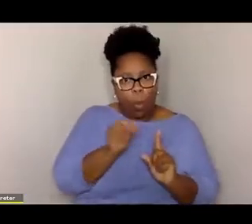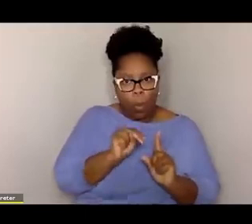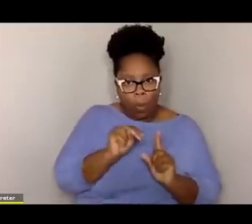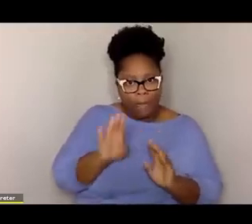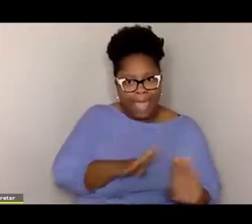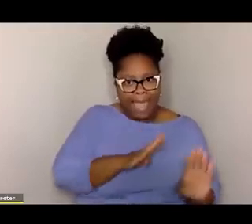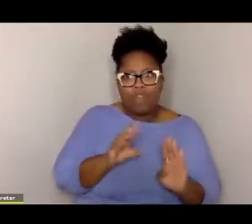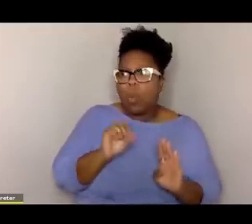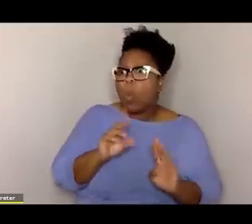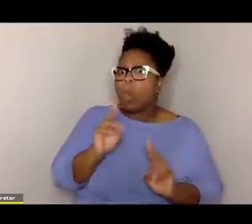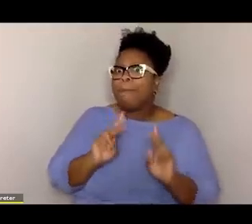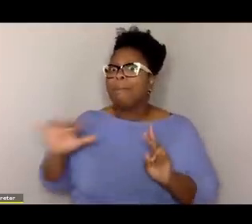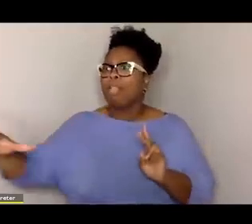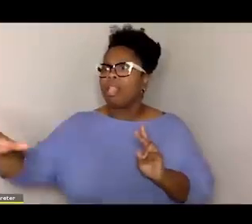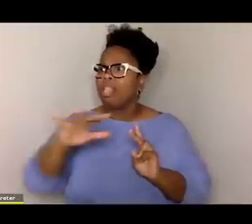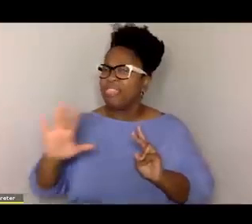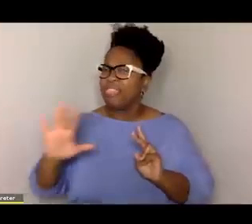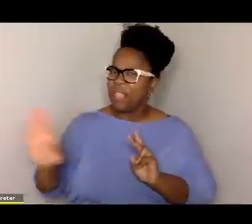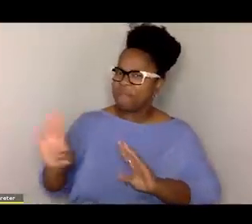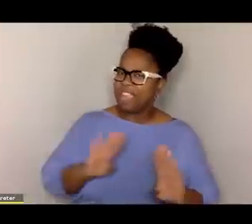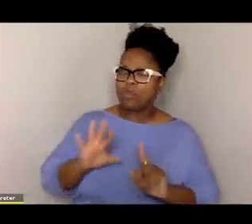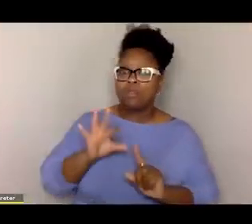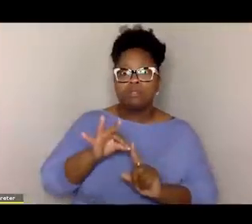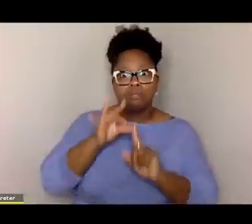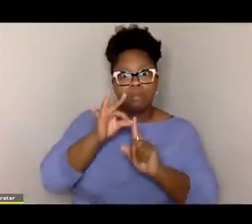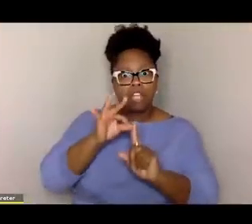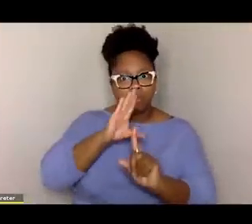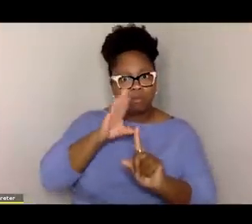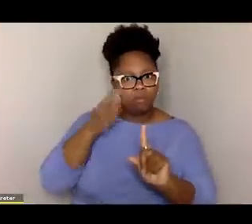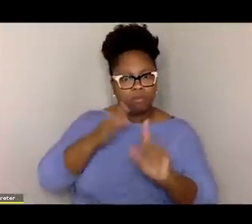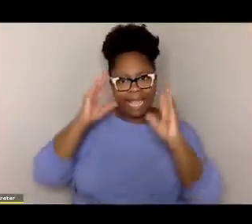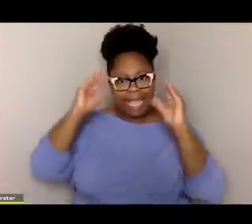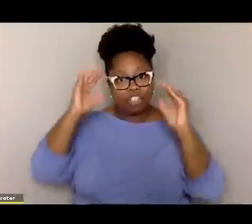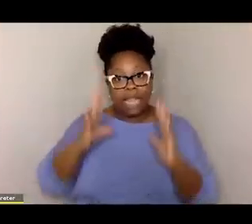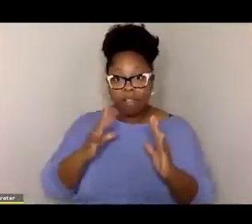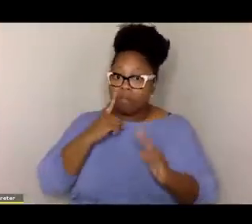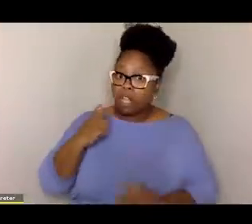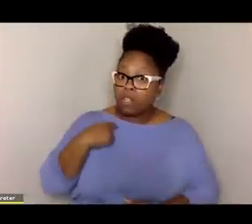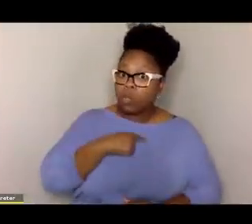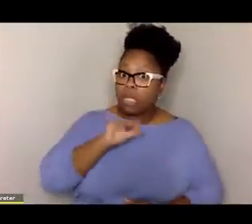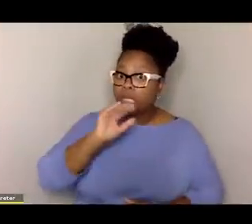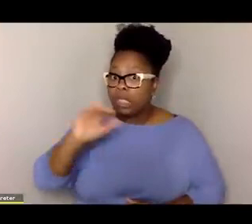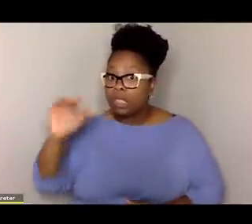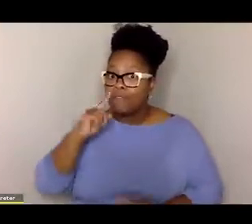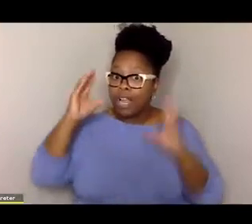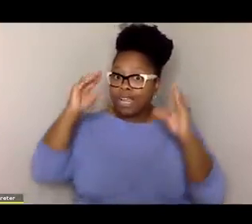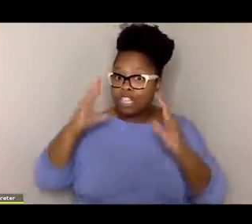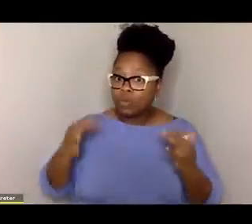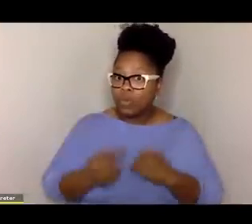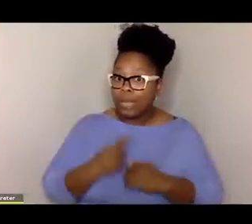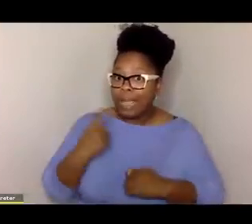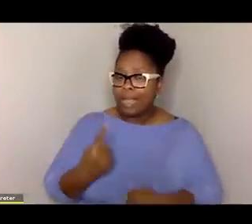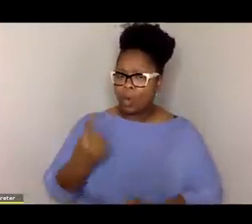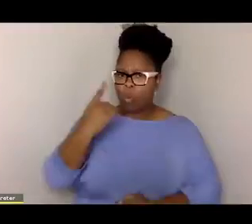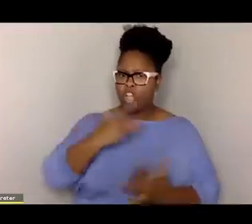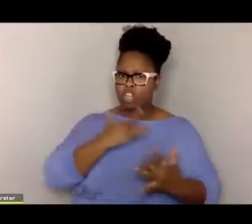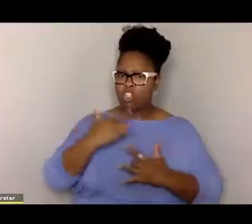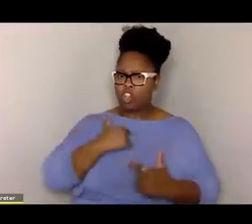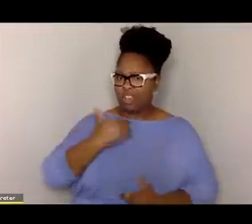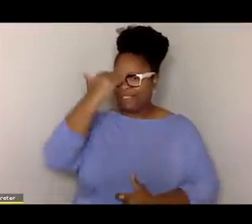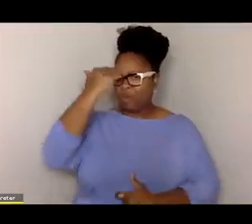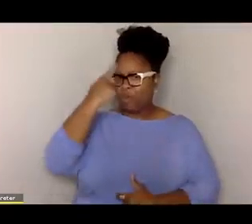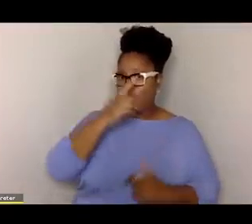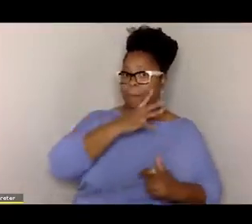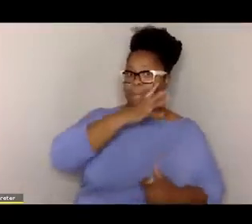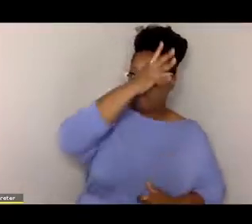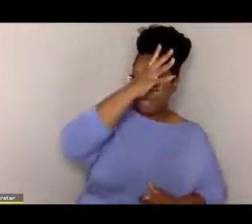behavior and the behavior of people around them and particularly to educators. And since we are speaking to educators today, one of the concerns